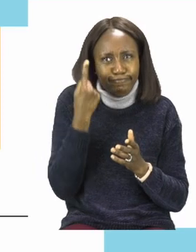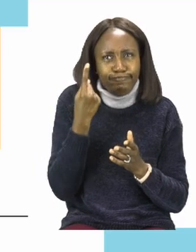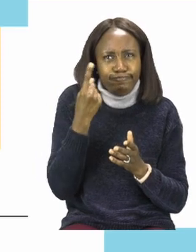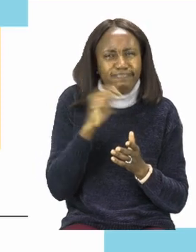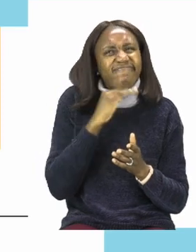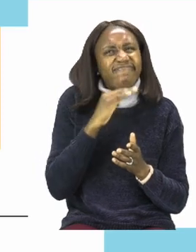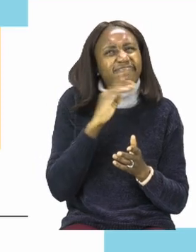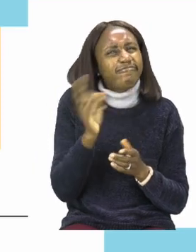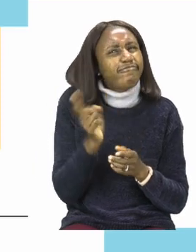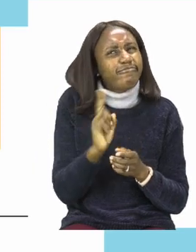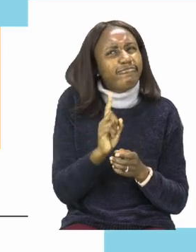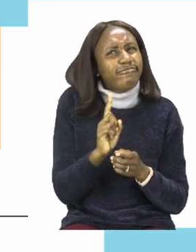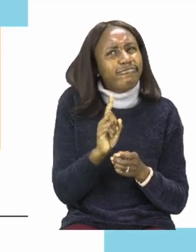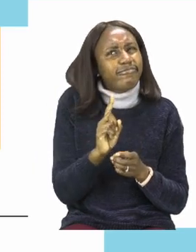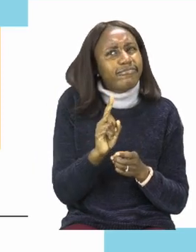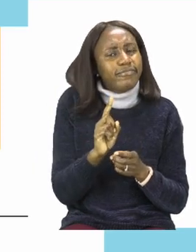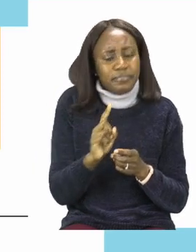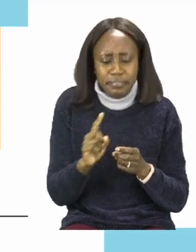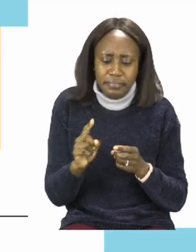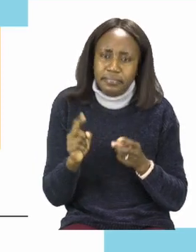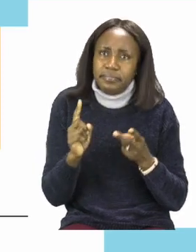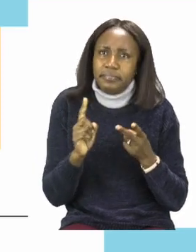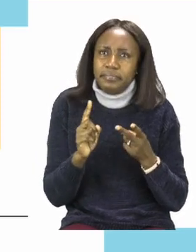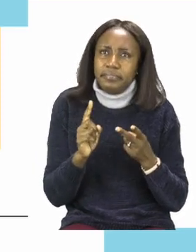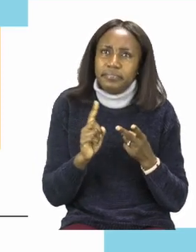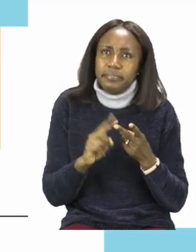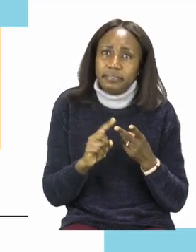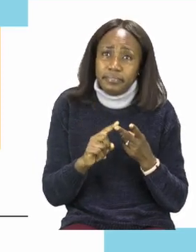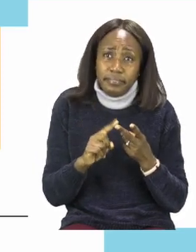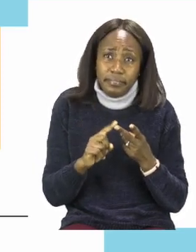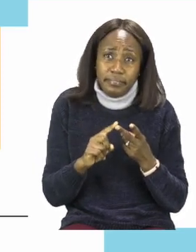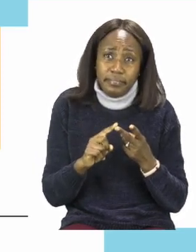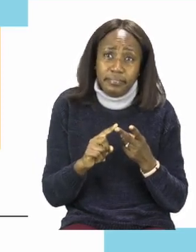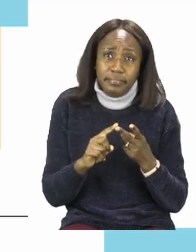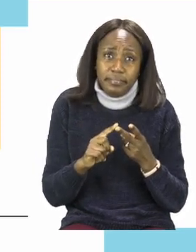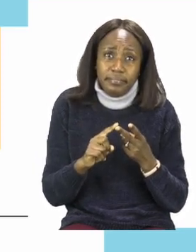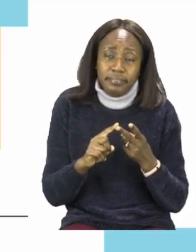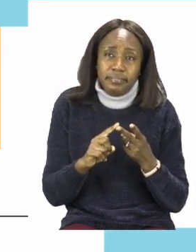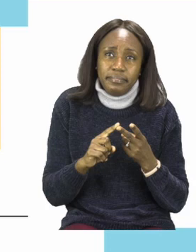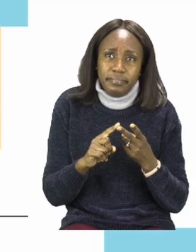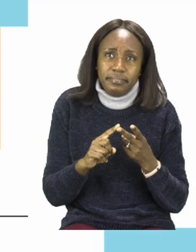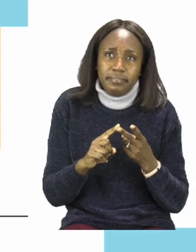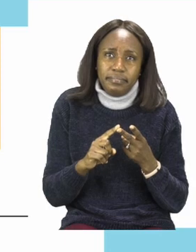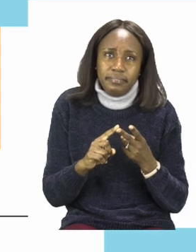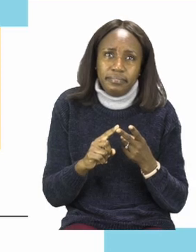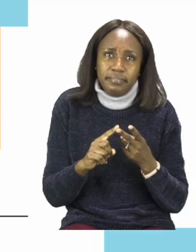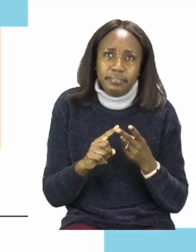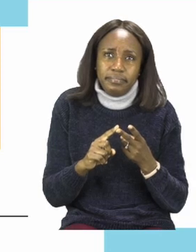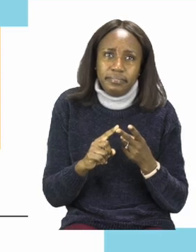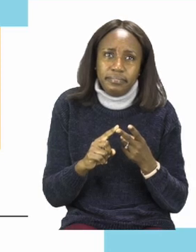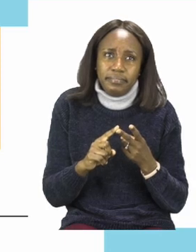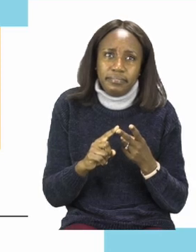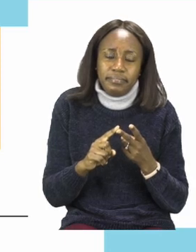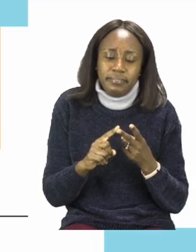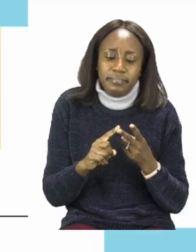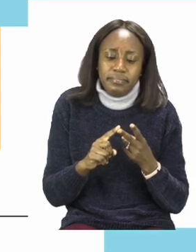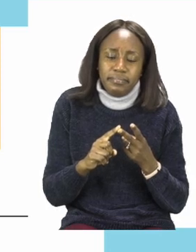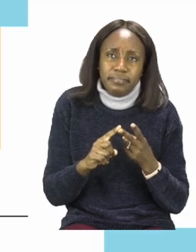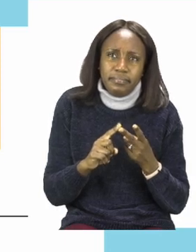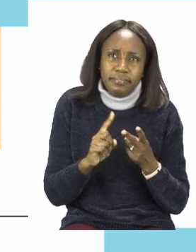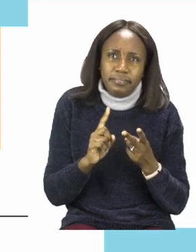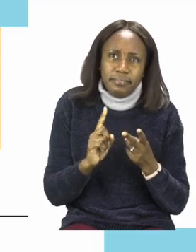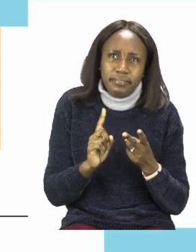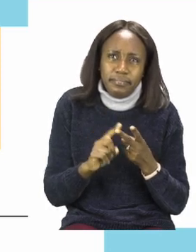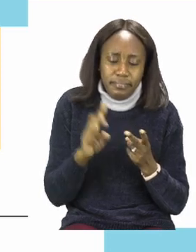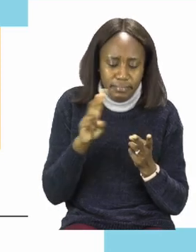the story is all about. This is where we get to know all the important information about the story. The